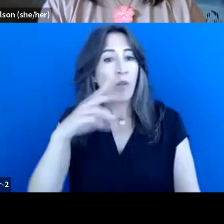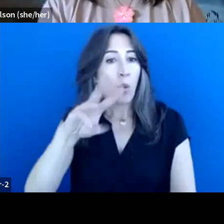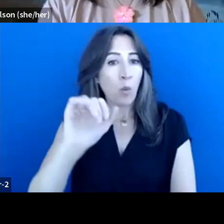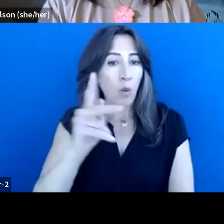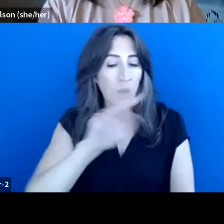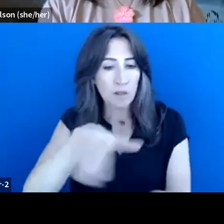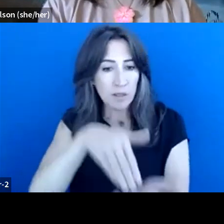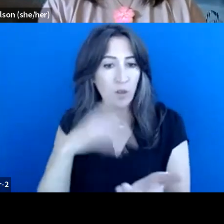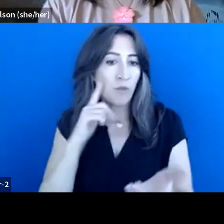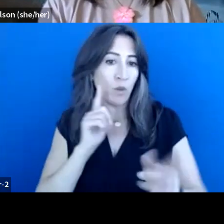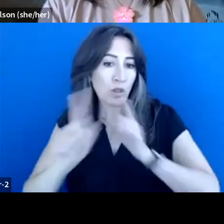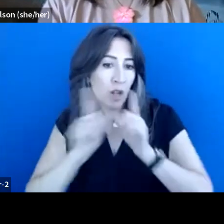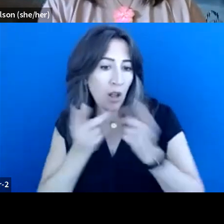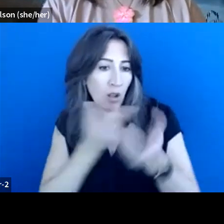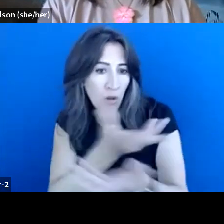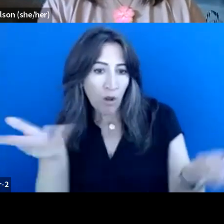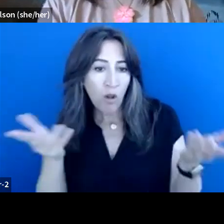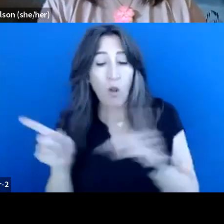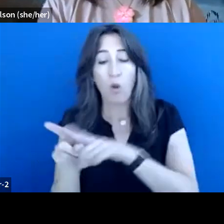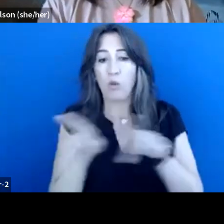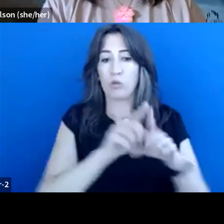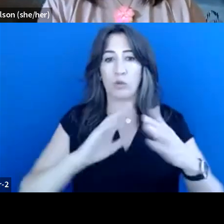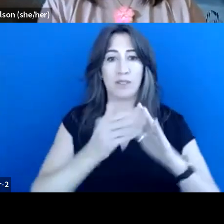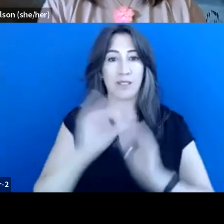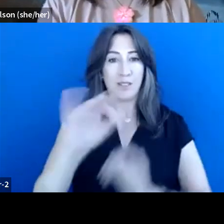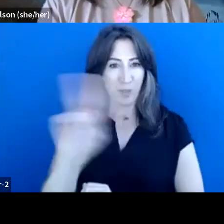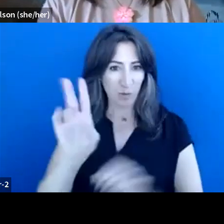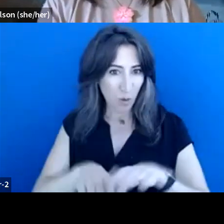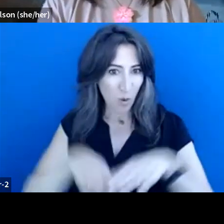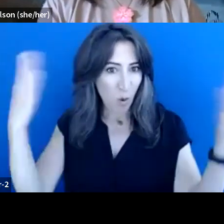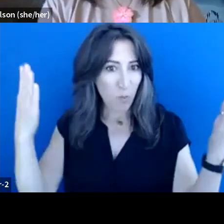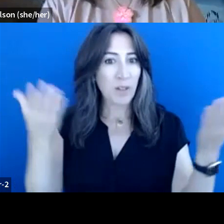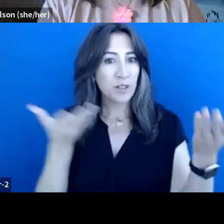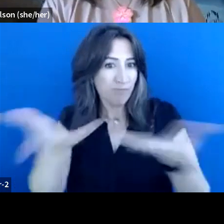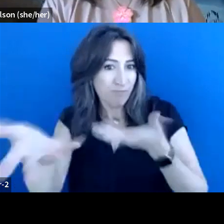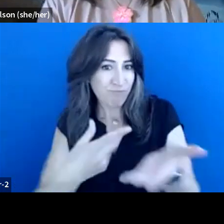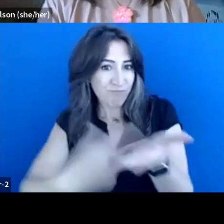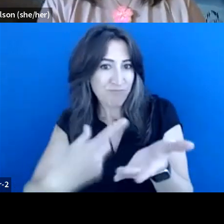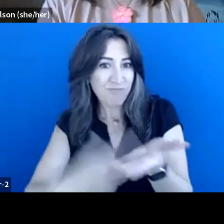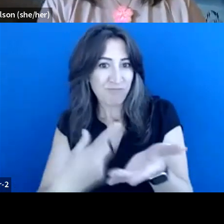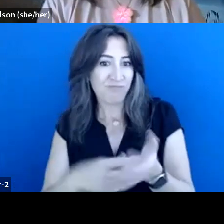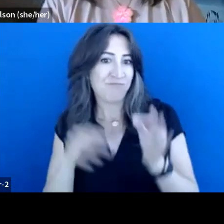city of Vancouver for being open to having this conversation. And maybe I'll just leave it at that. Thank you.